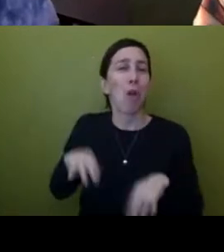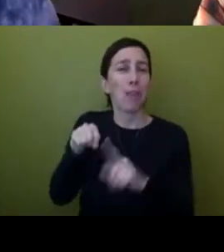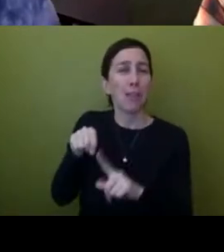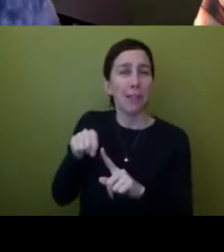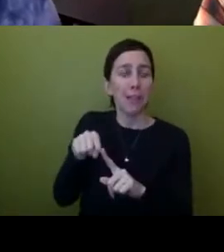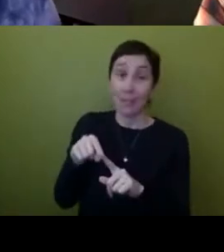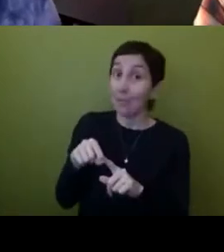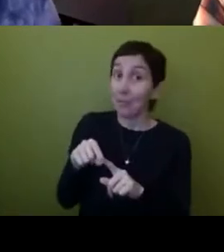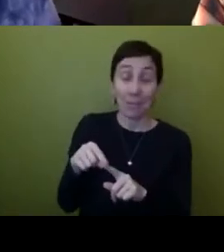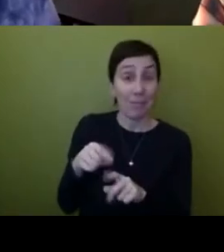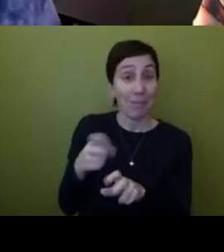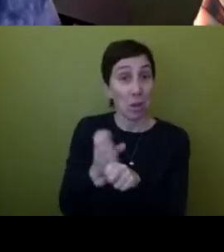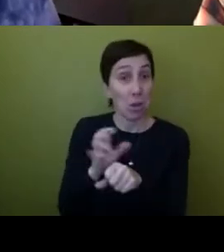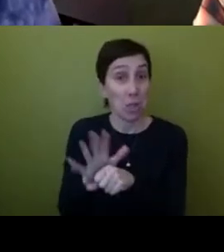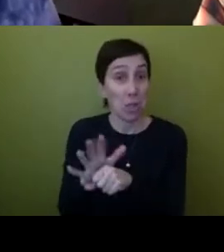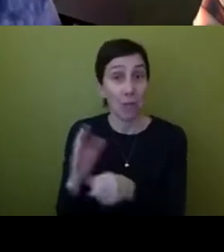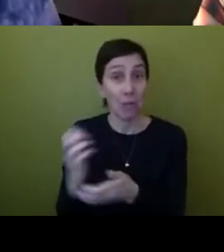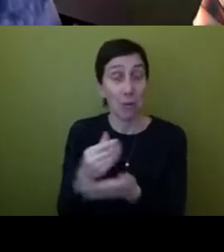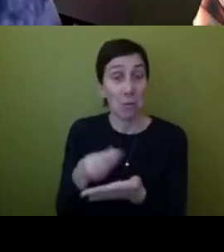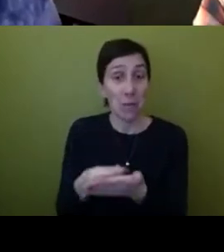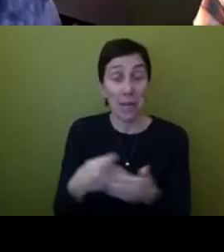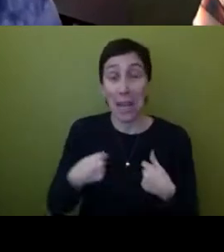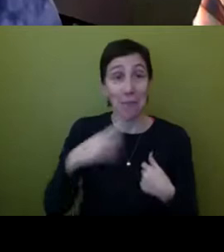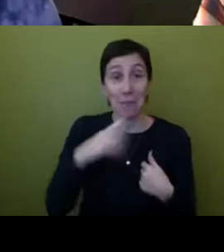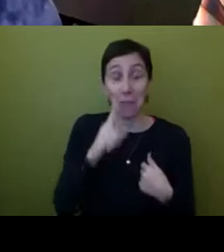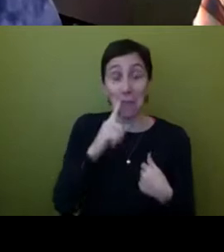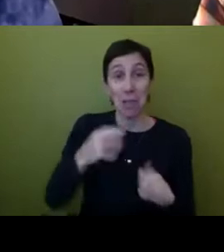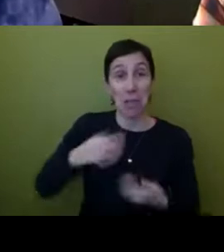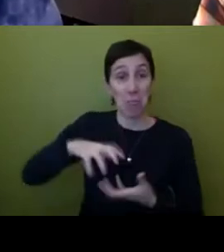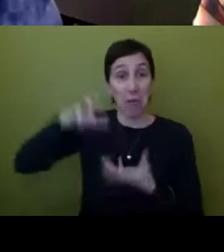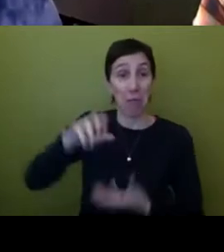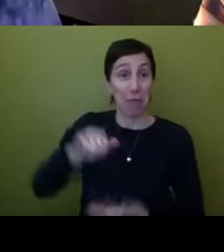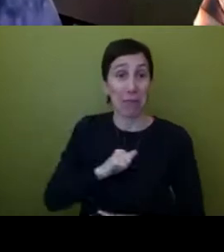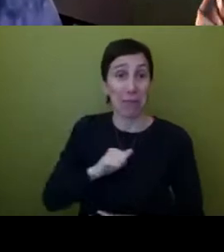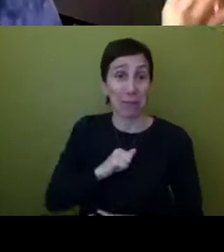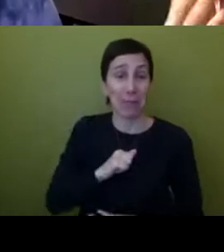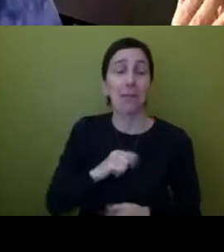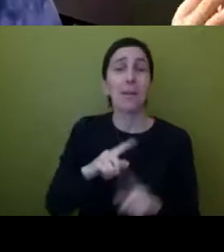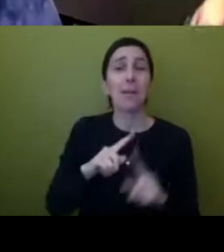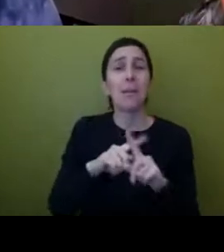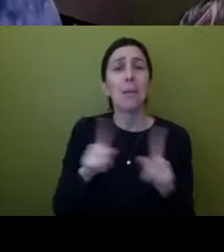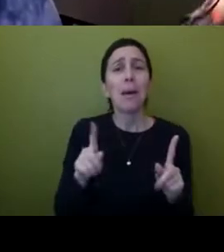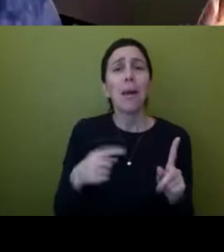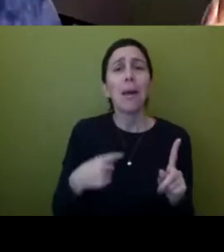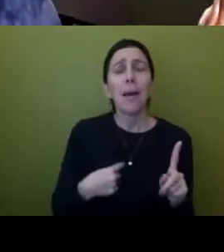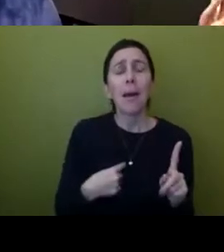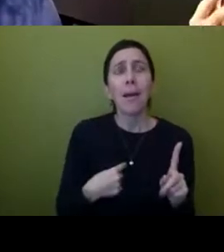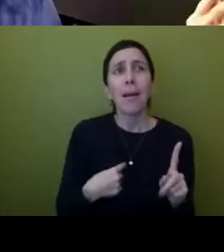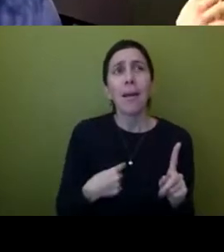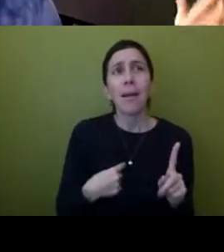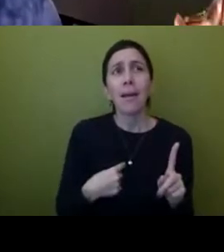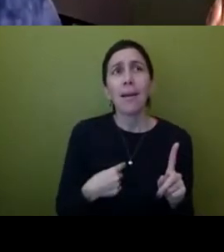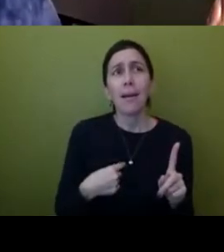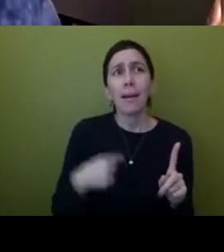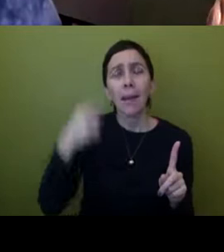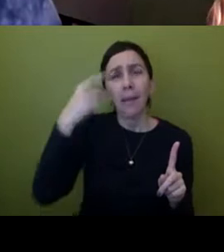enough um i don't know i've never made money so but uh but uh but i think that that that